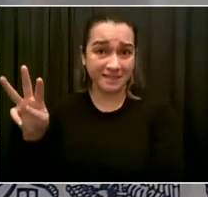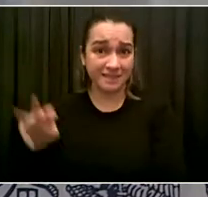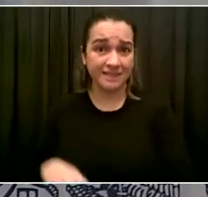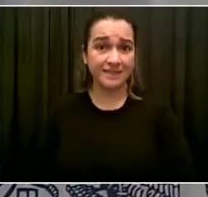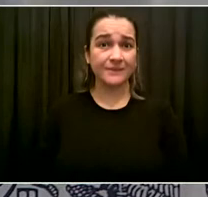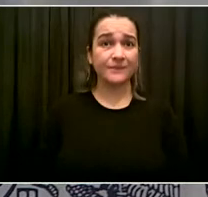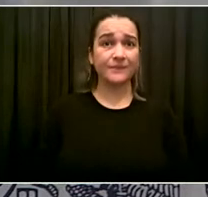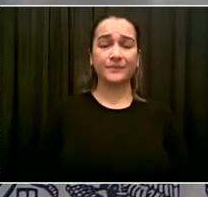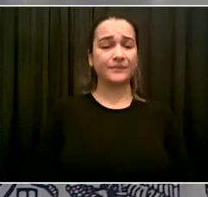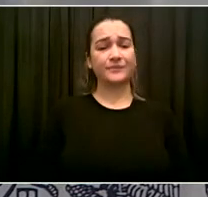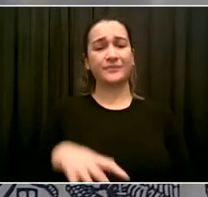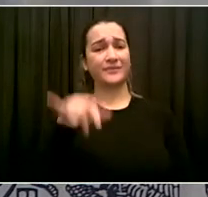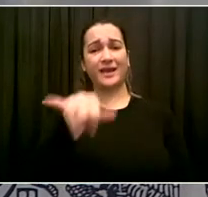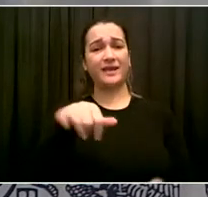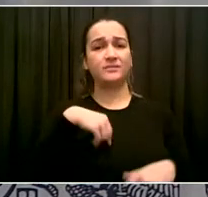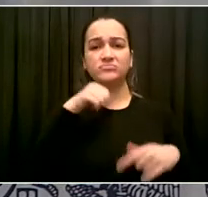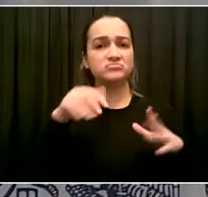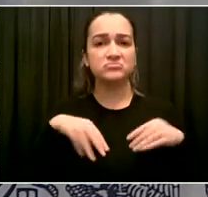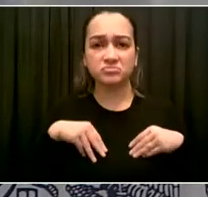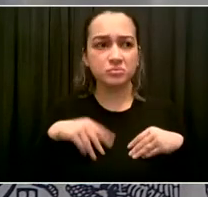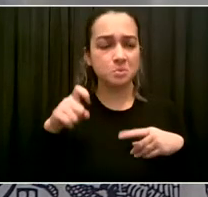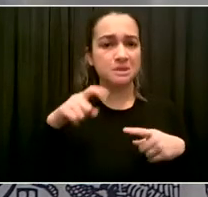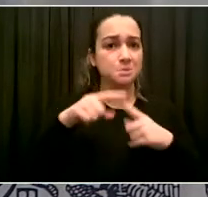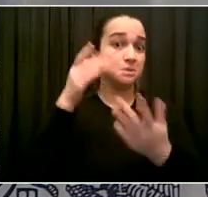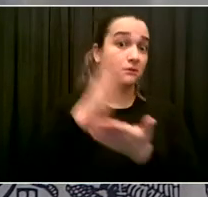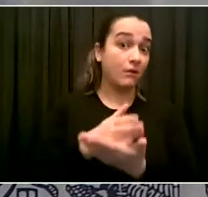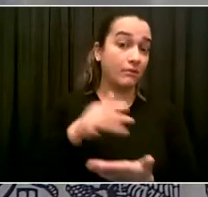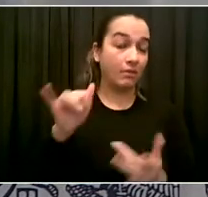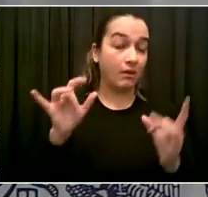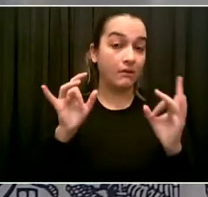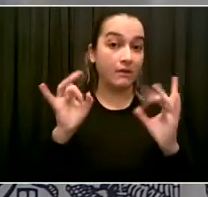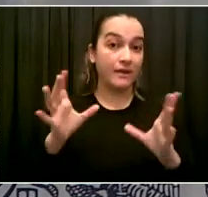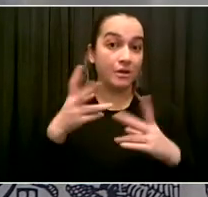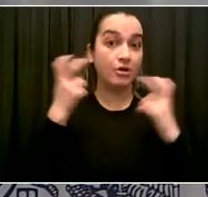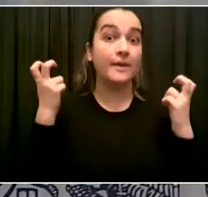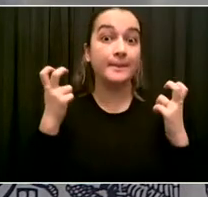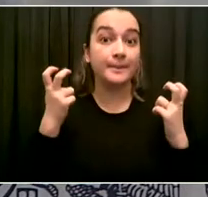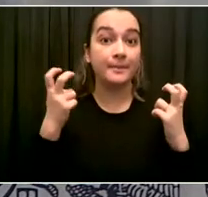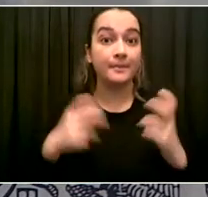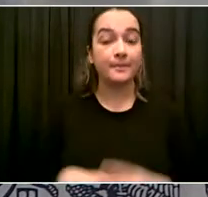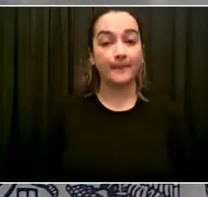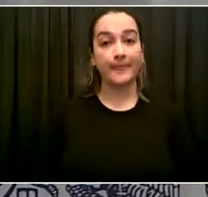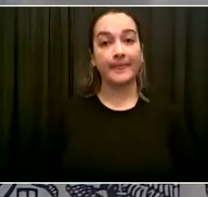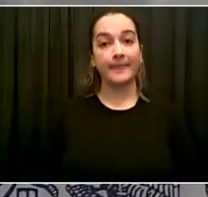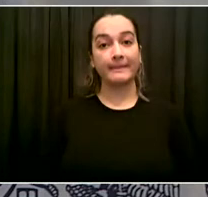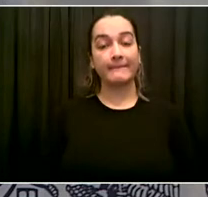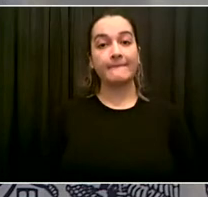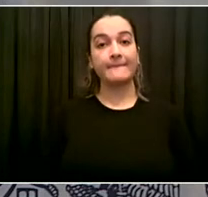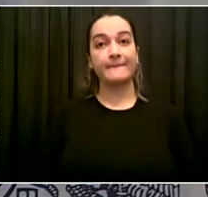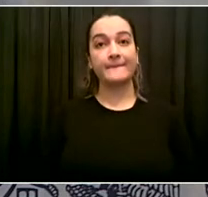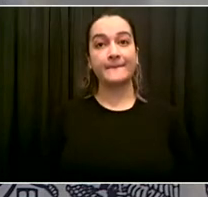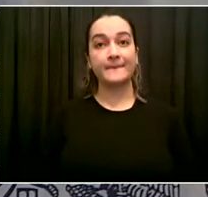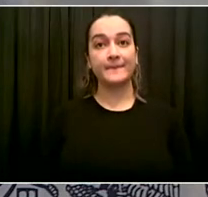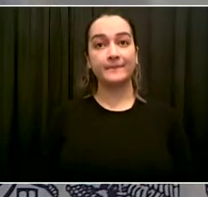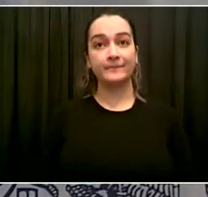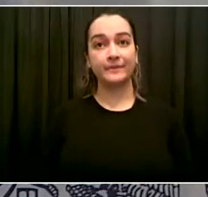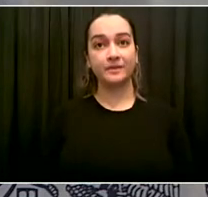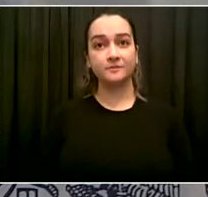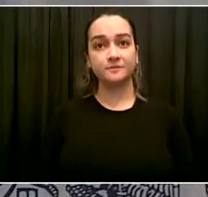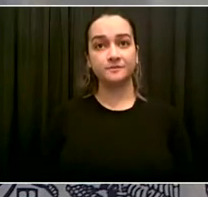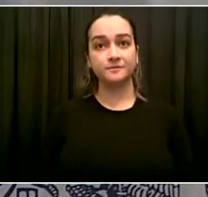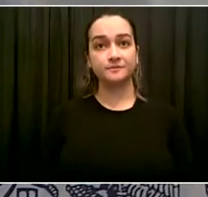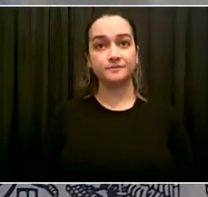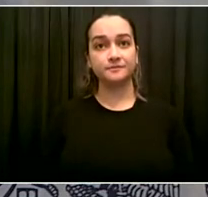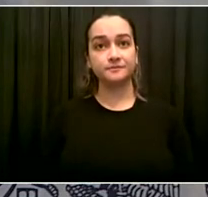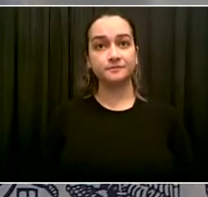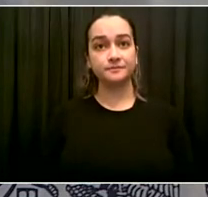I also think even if something is not a criminal case, a perpetrator being confronted